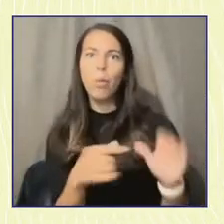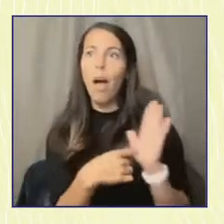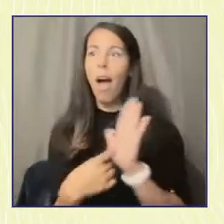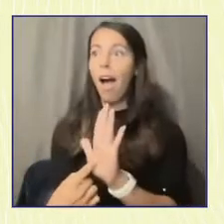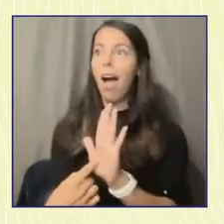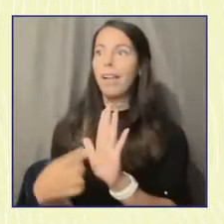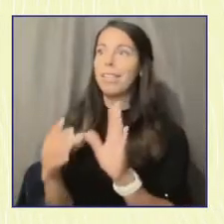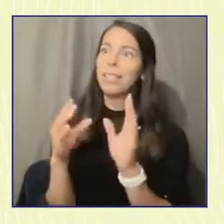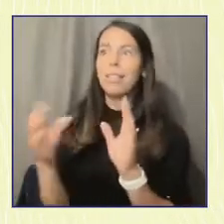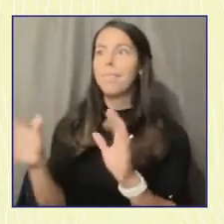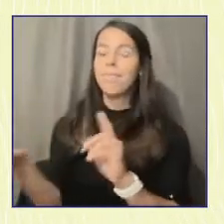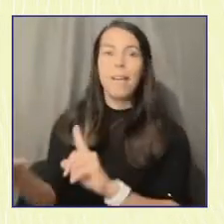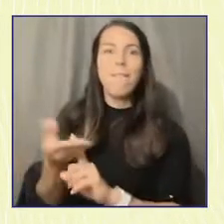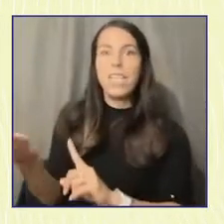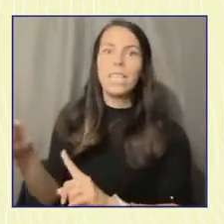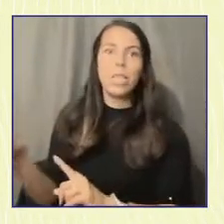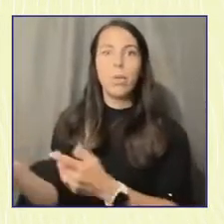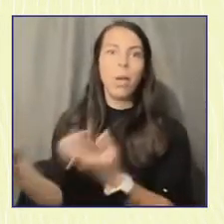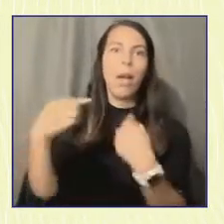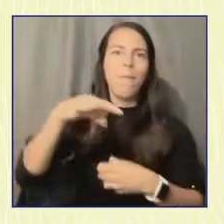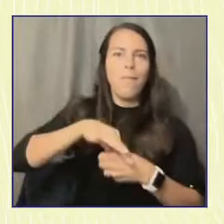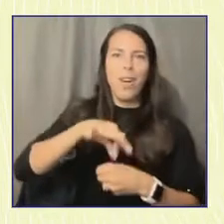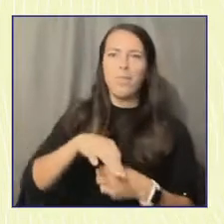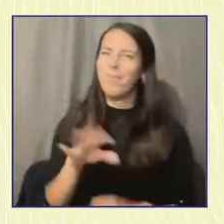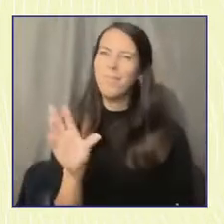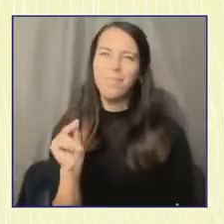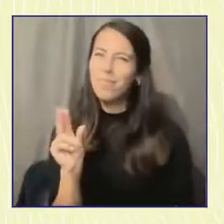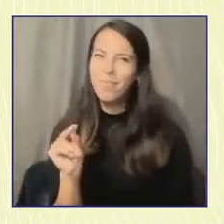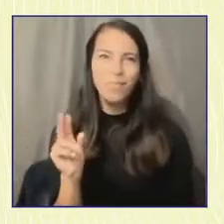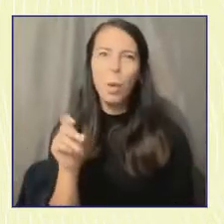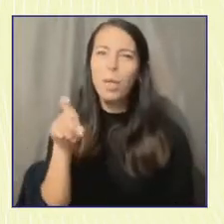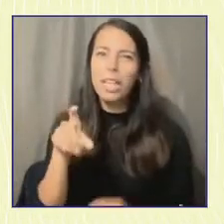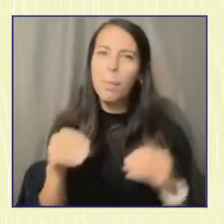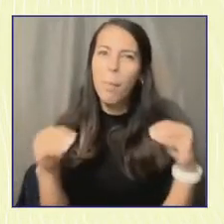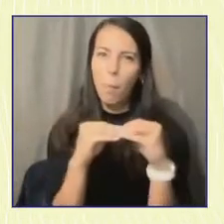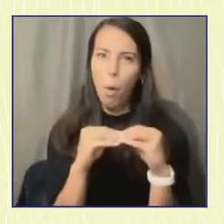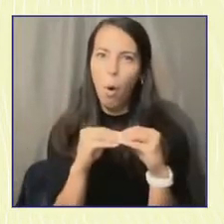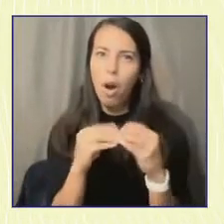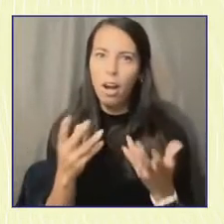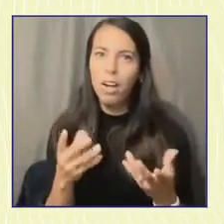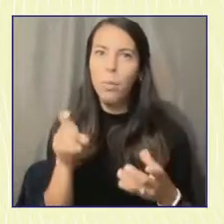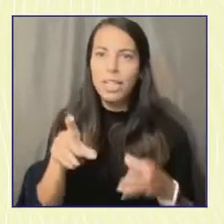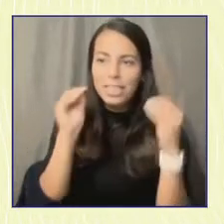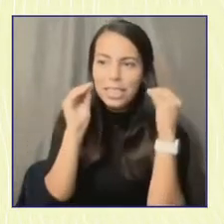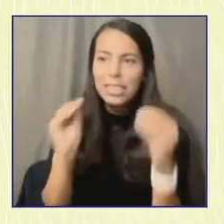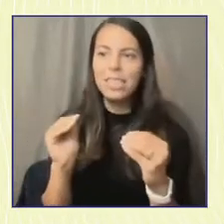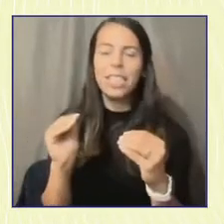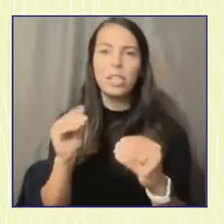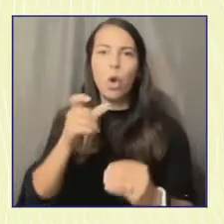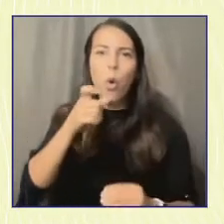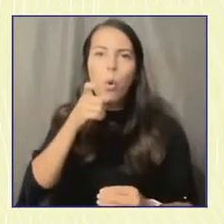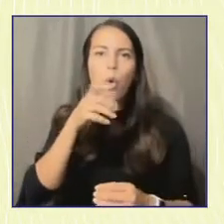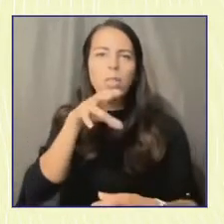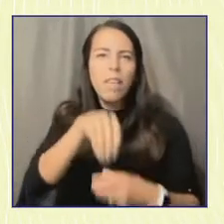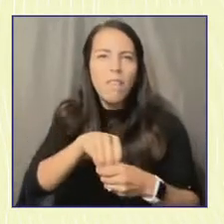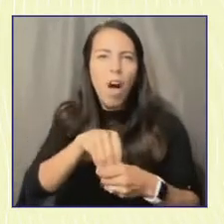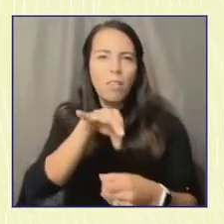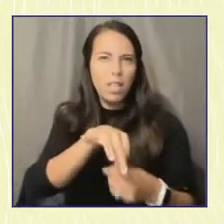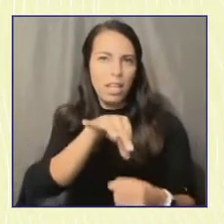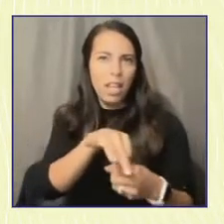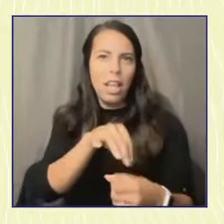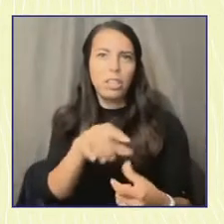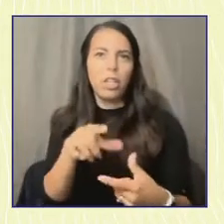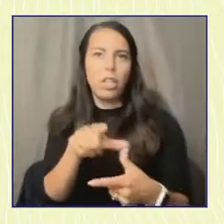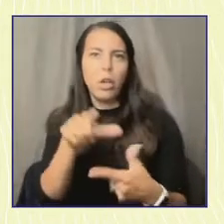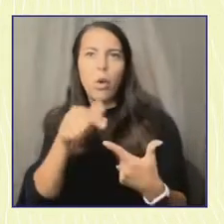where their precinct is and how to vote and what candidates are there, right? It's a multi-step process. And so while messaging is important,